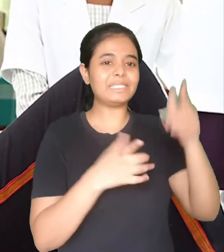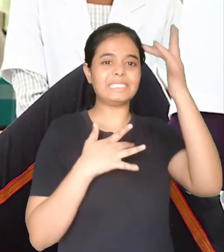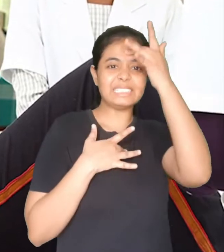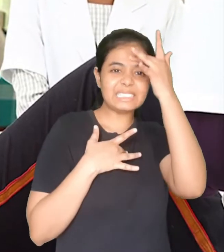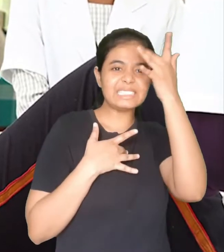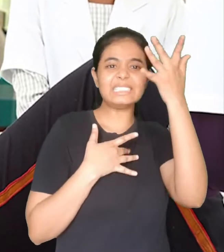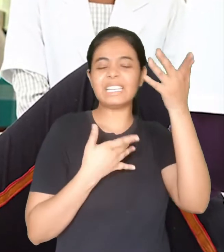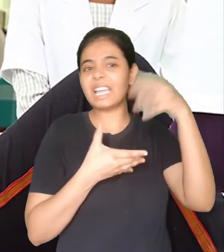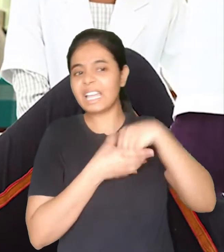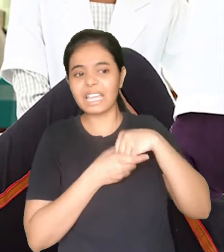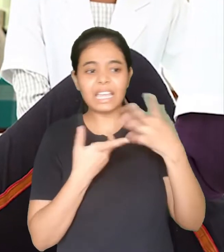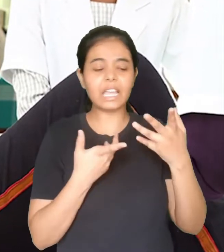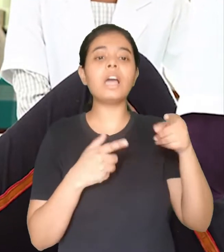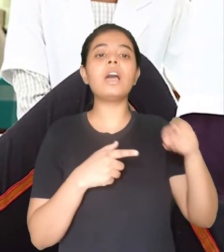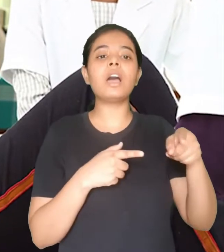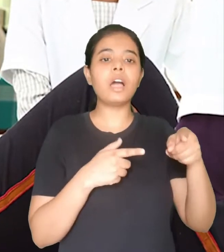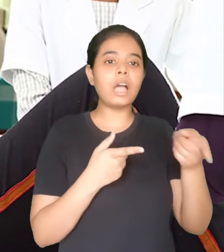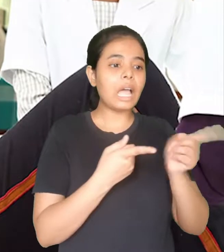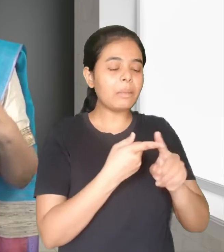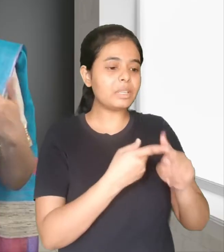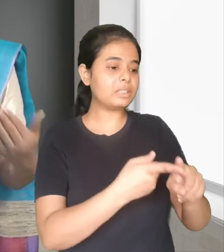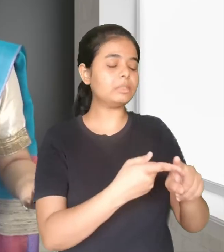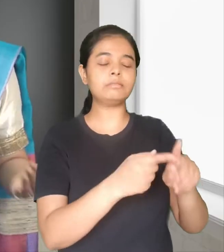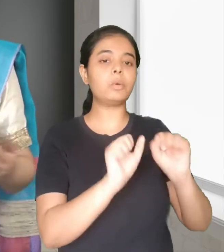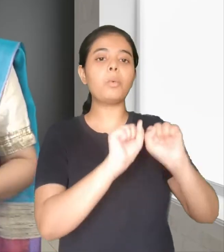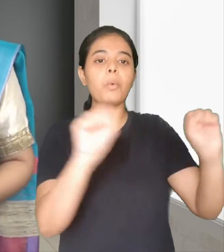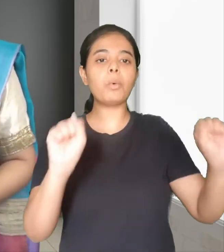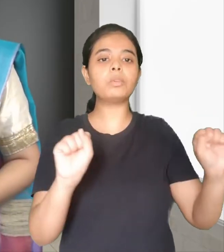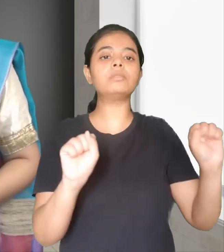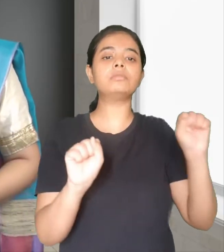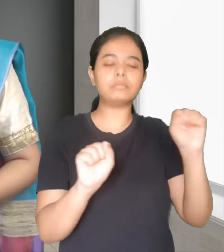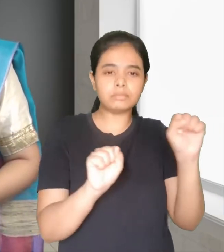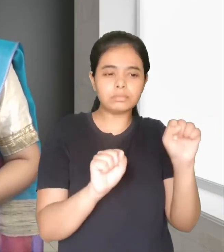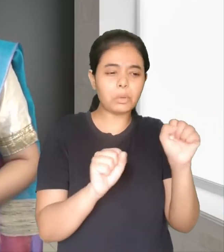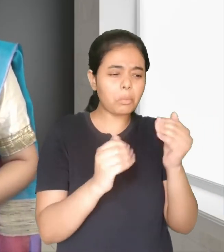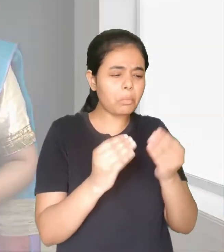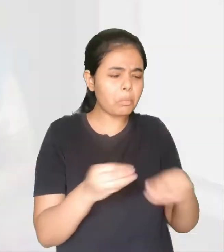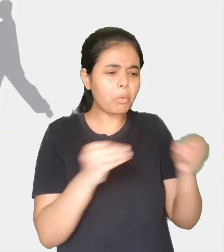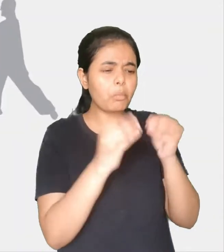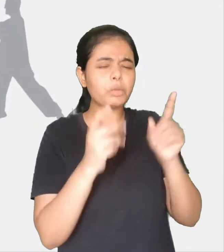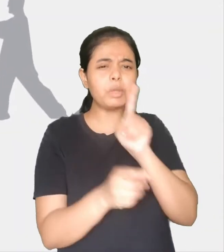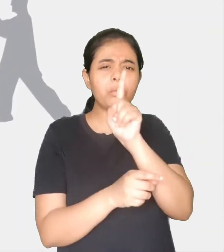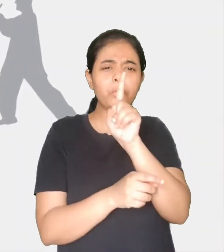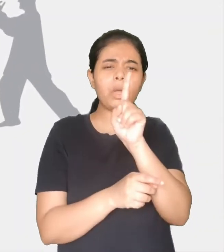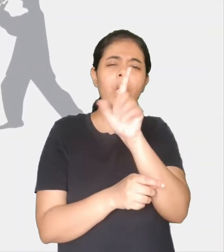mobility should perform physical activity to enhance balance and to prevent